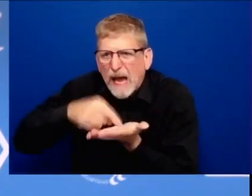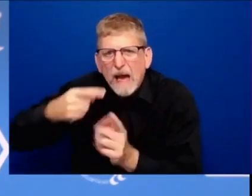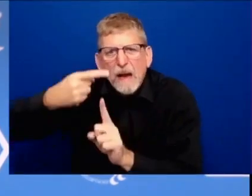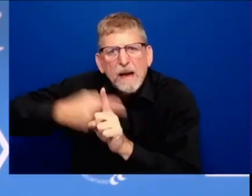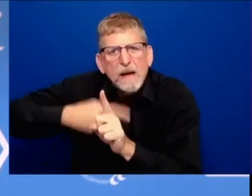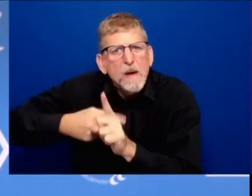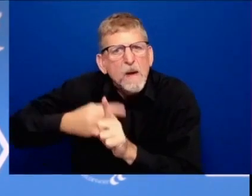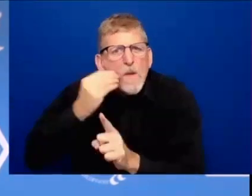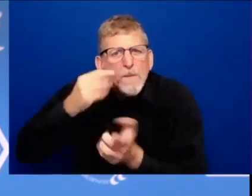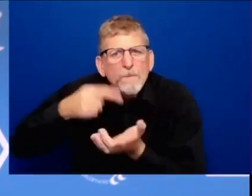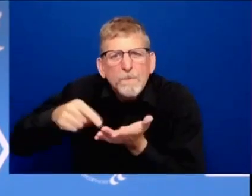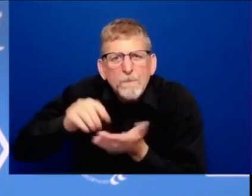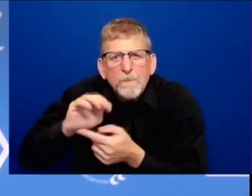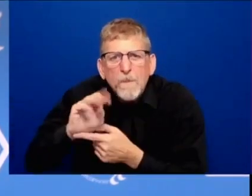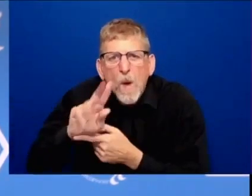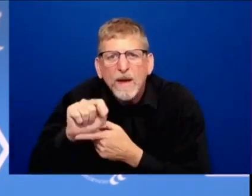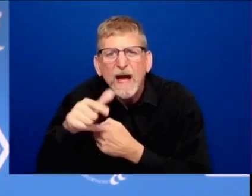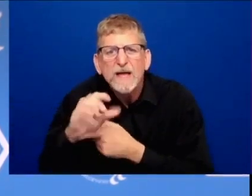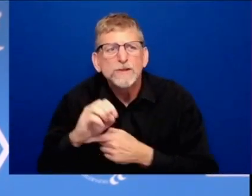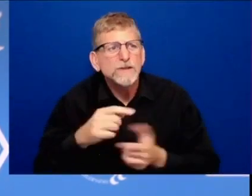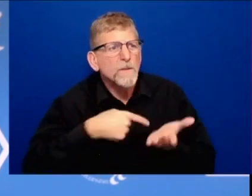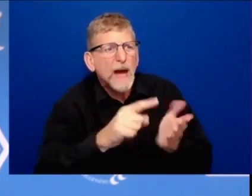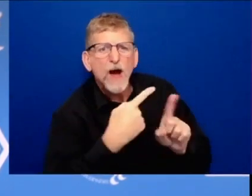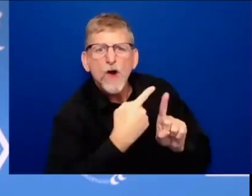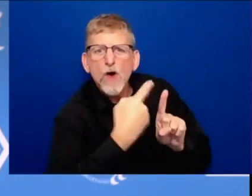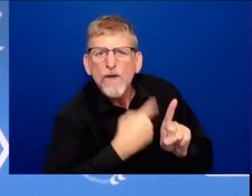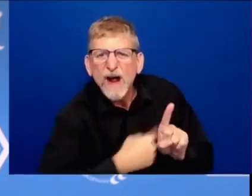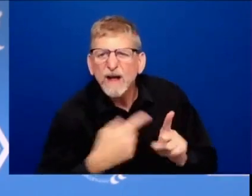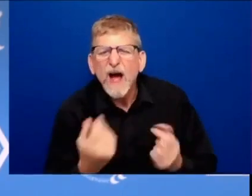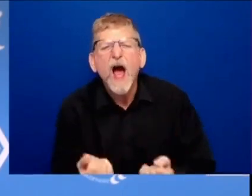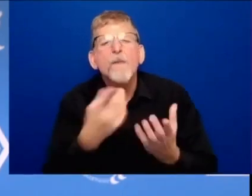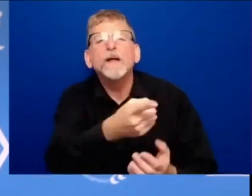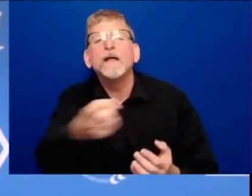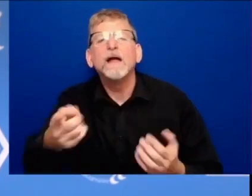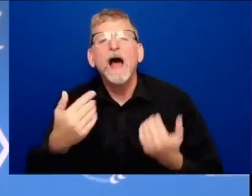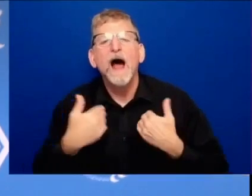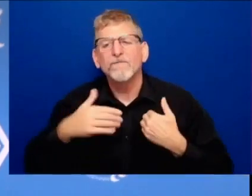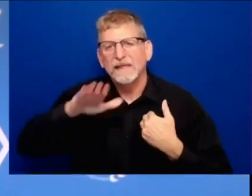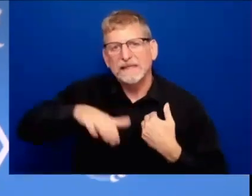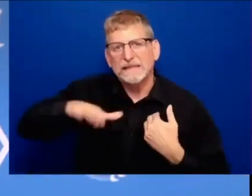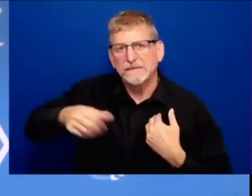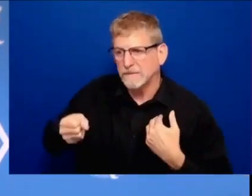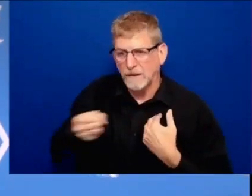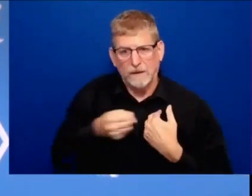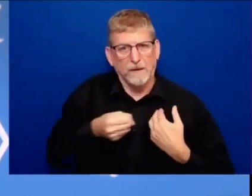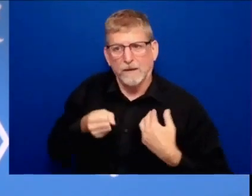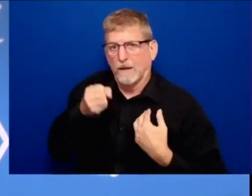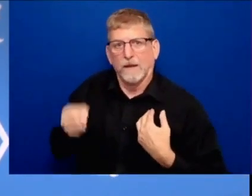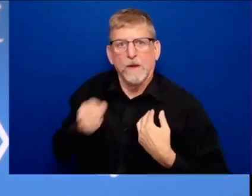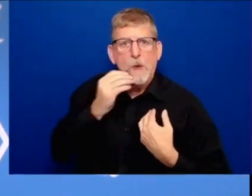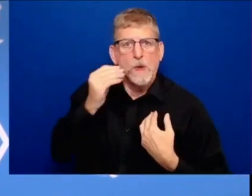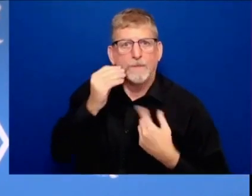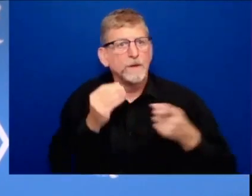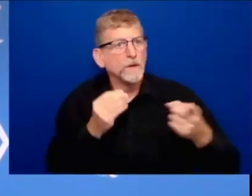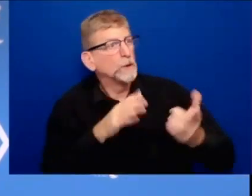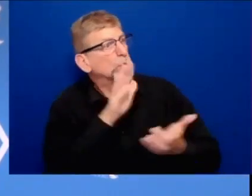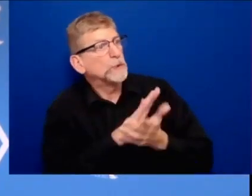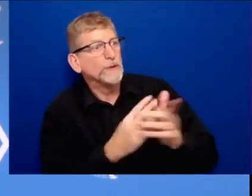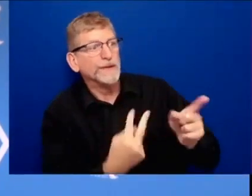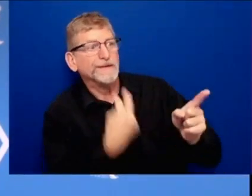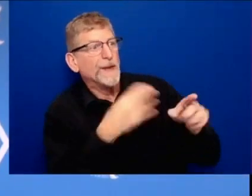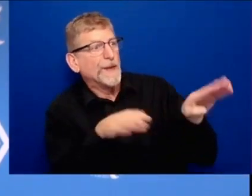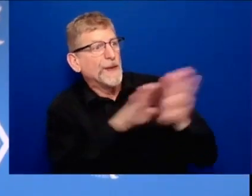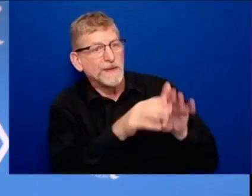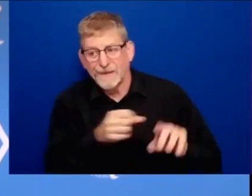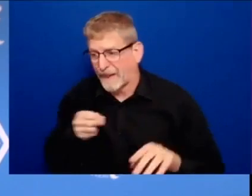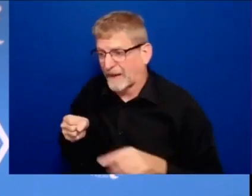of out there have a child at home because the school is not open you have to make the difficult choice of staying home with your child